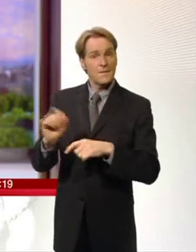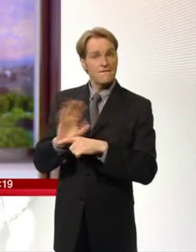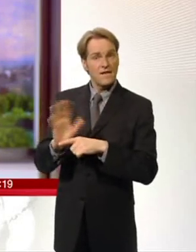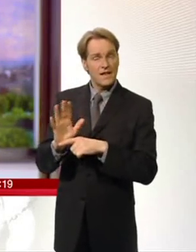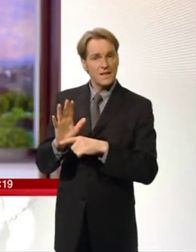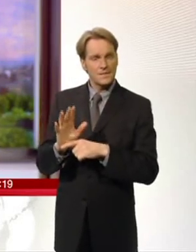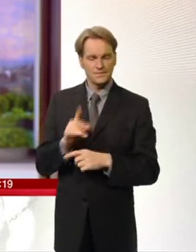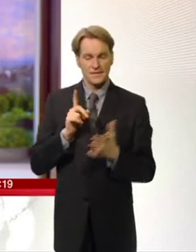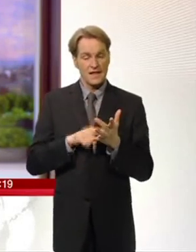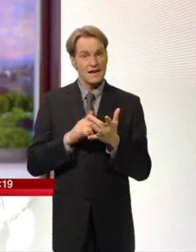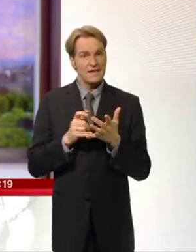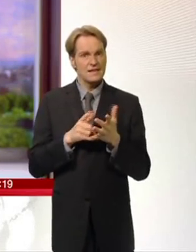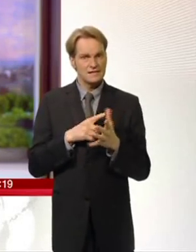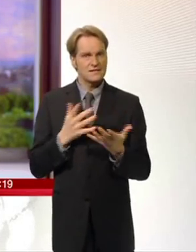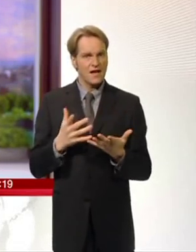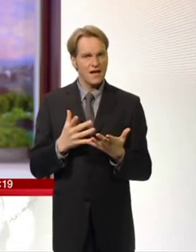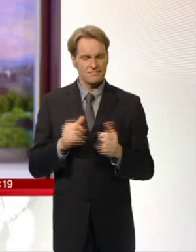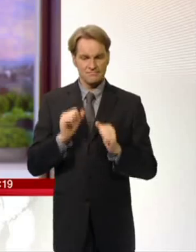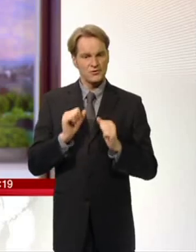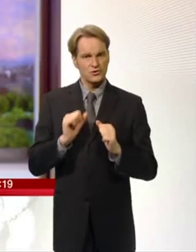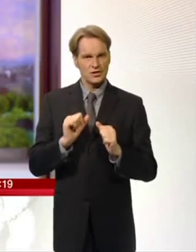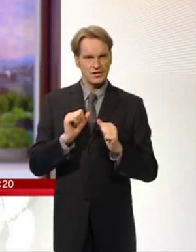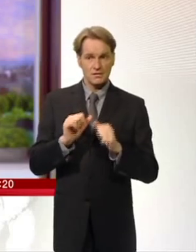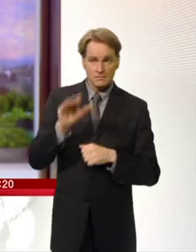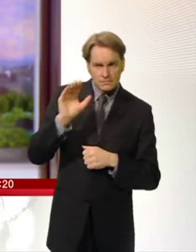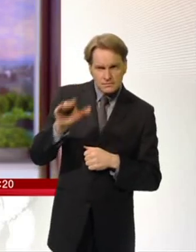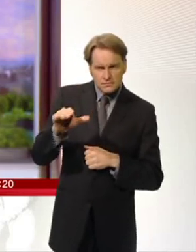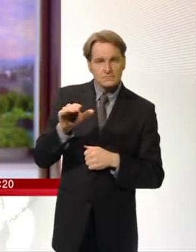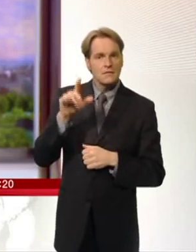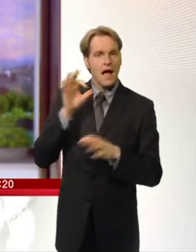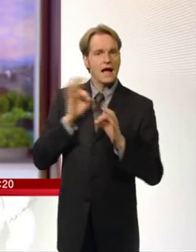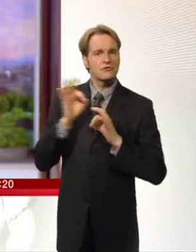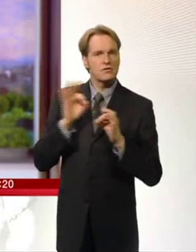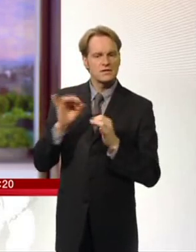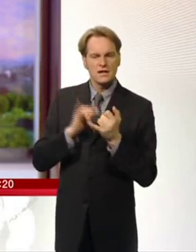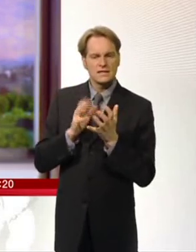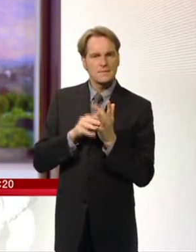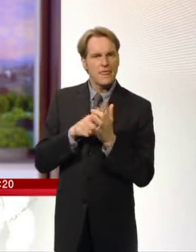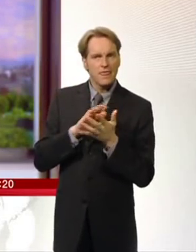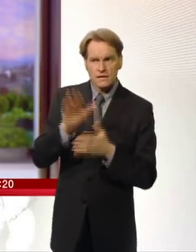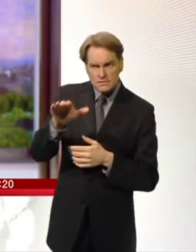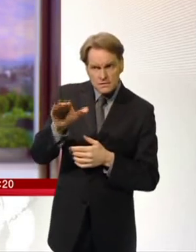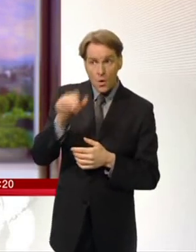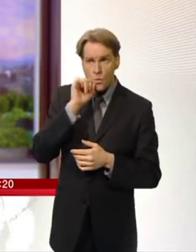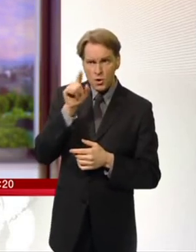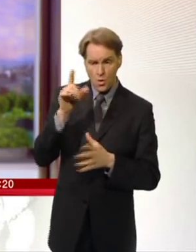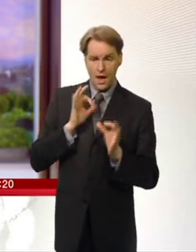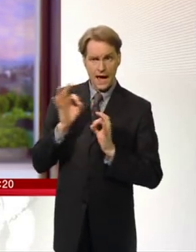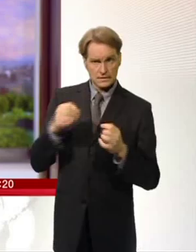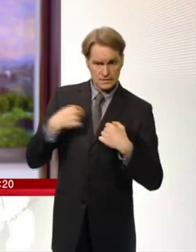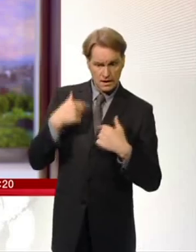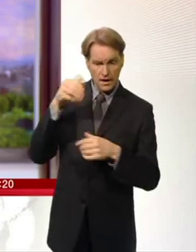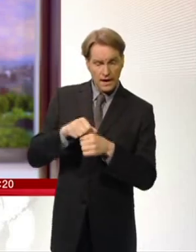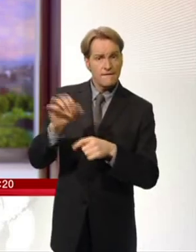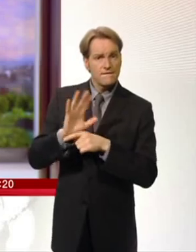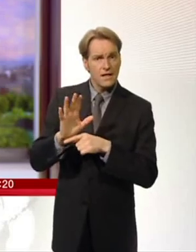She even cast her own role. She approached Sheridan Smith herself and, I mean, how amazing is that? And so everything that